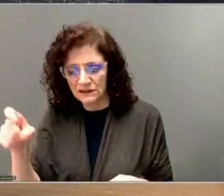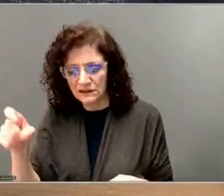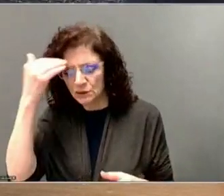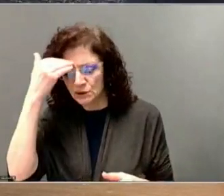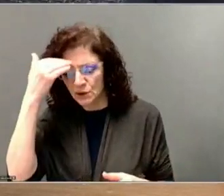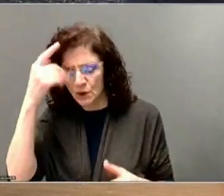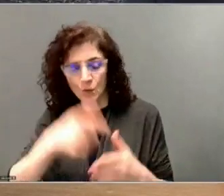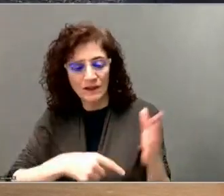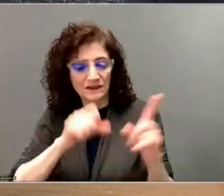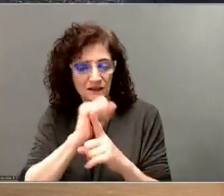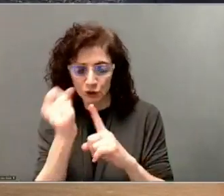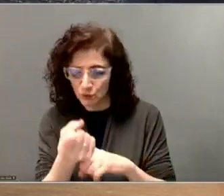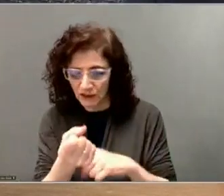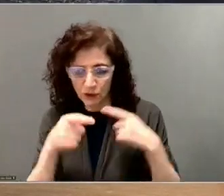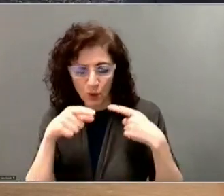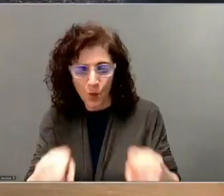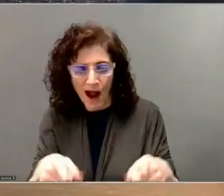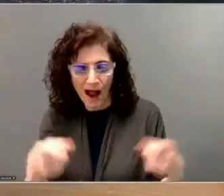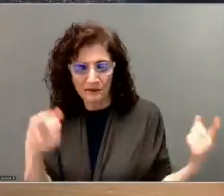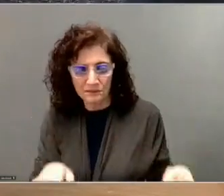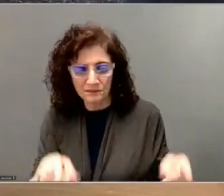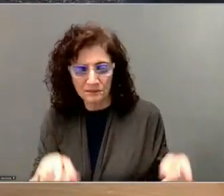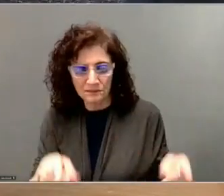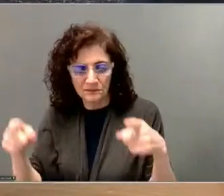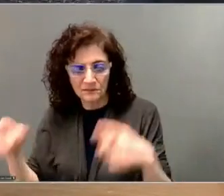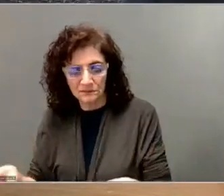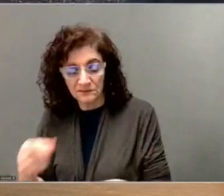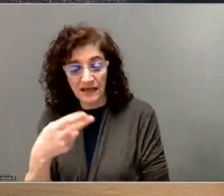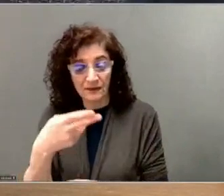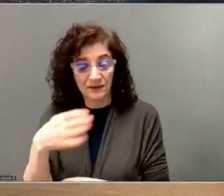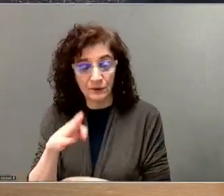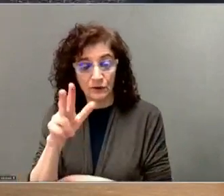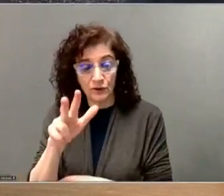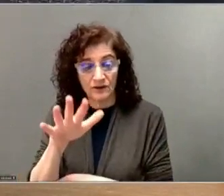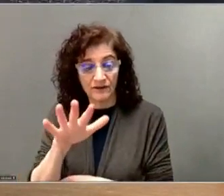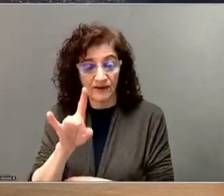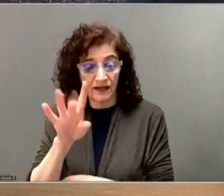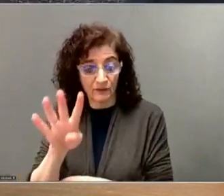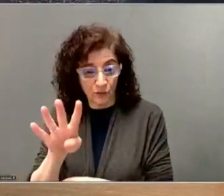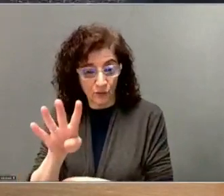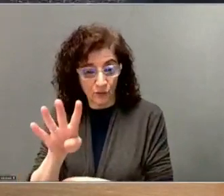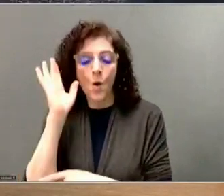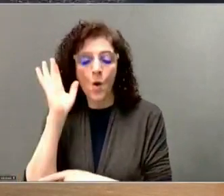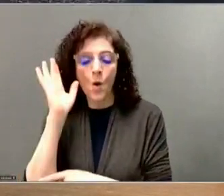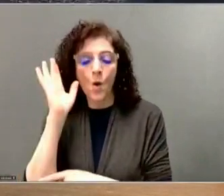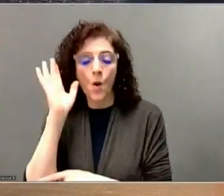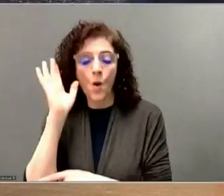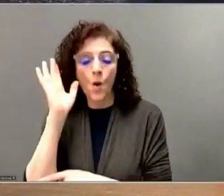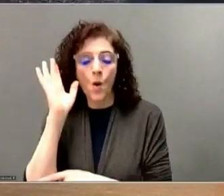every step of the way. And House Bill 3584 assures that they do.